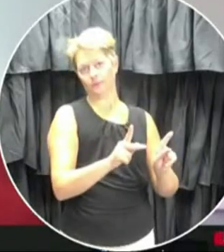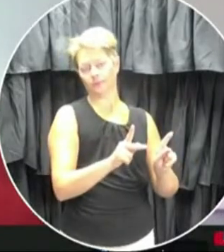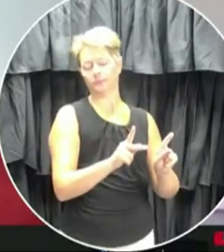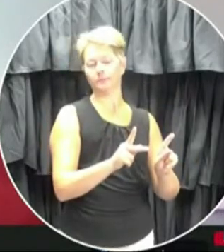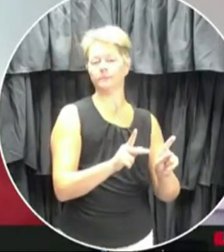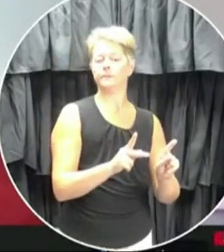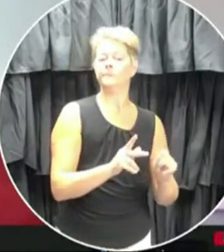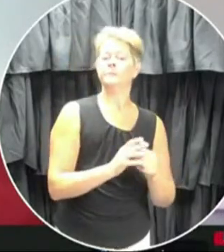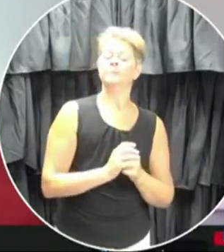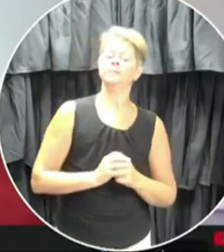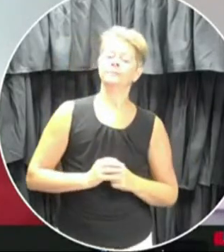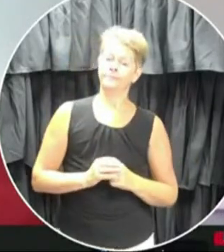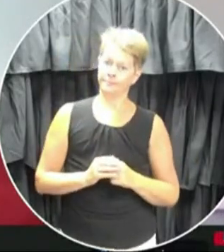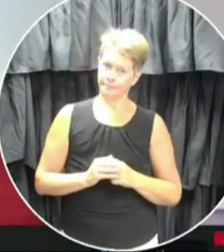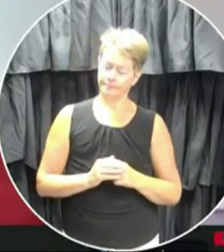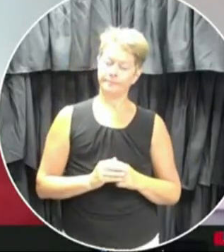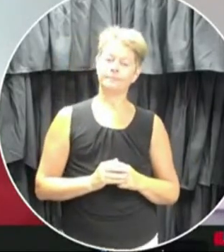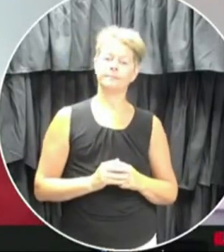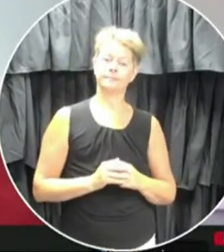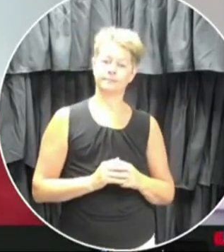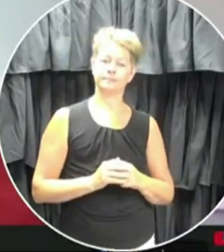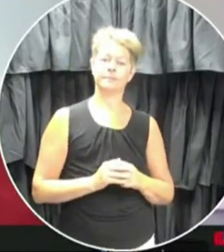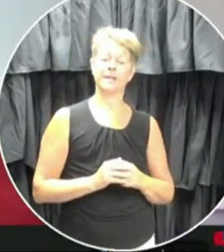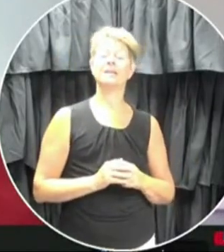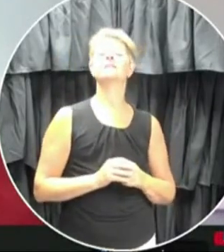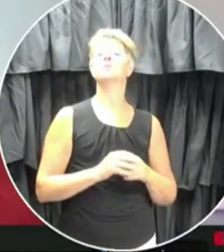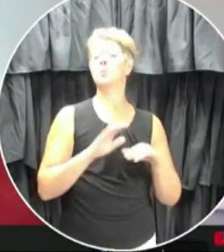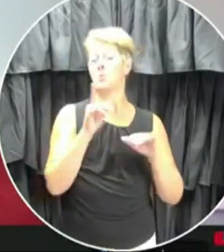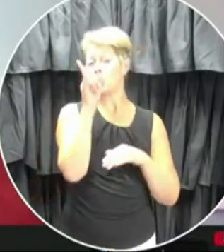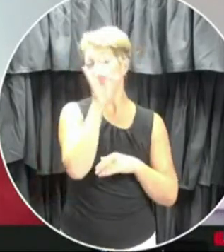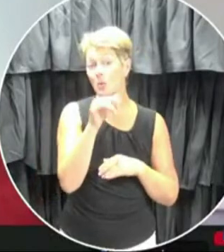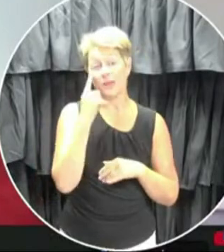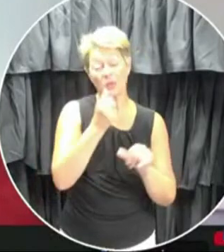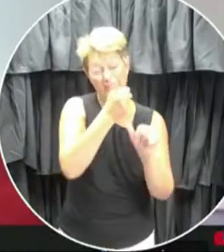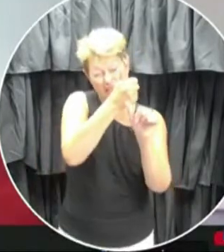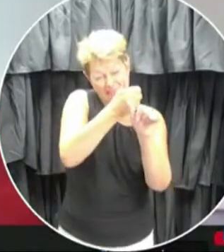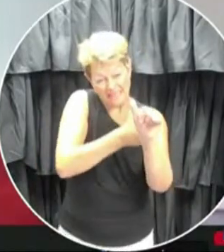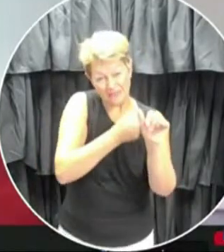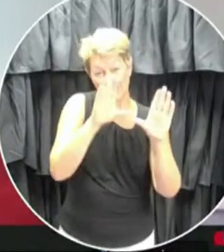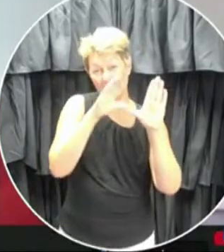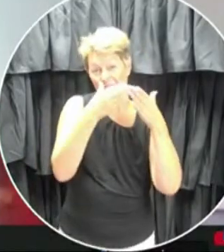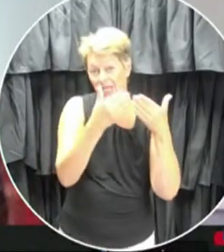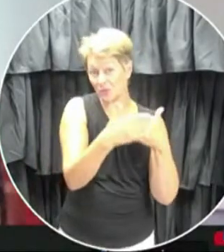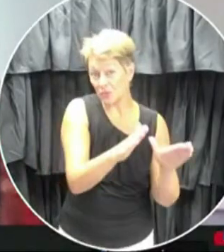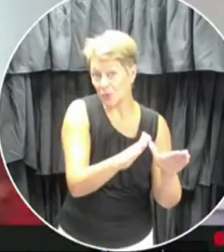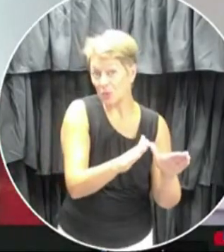that translates exactly into every classroom, obviously, that's not something you can broadly